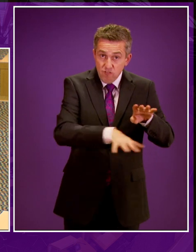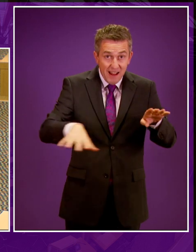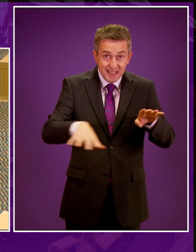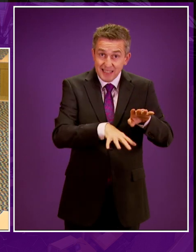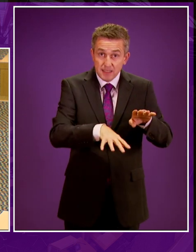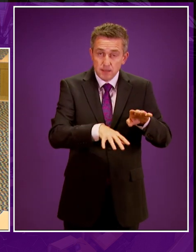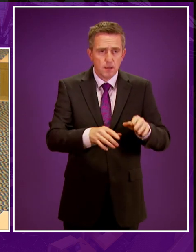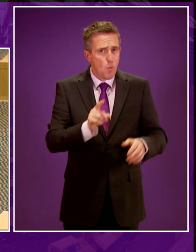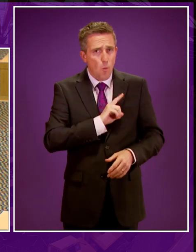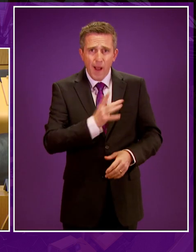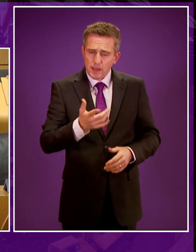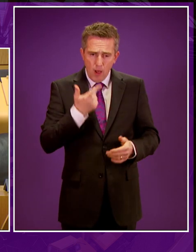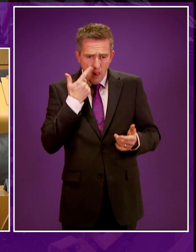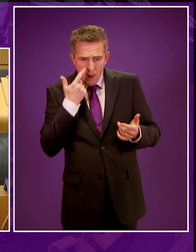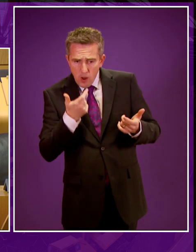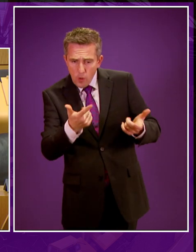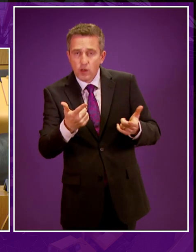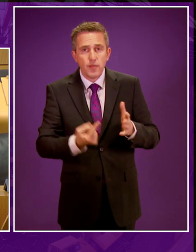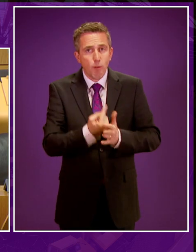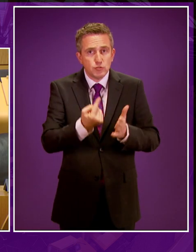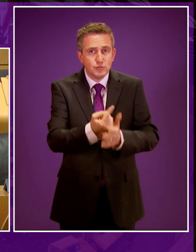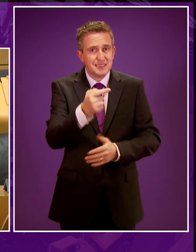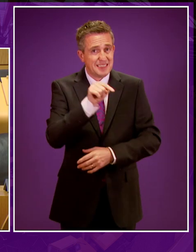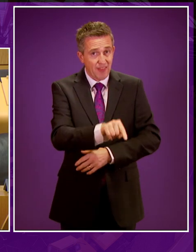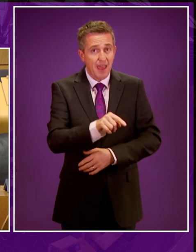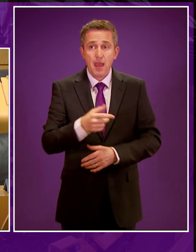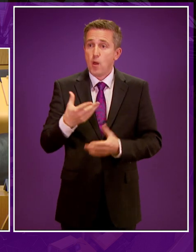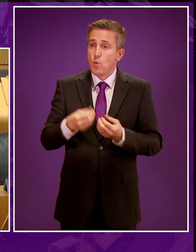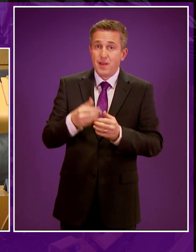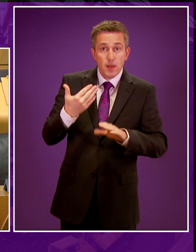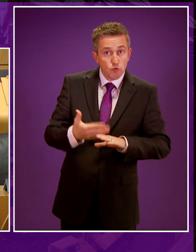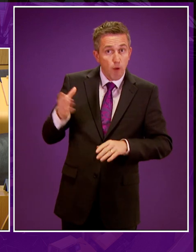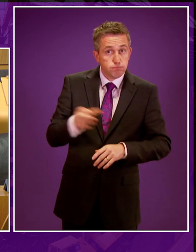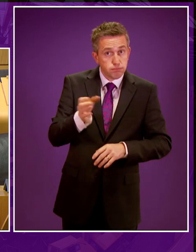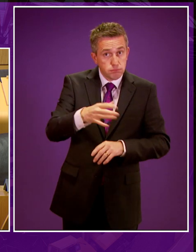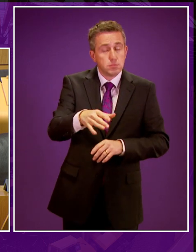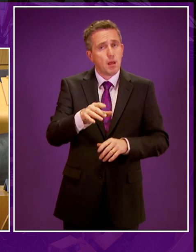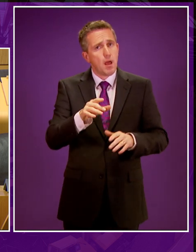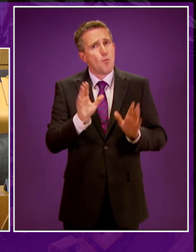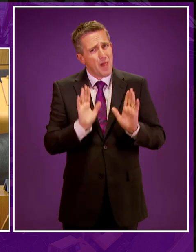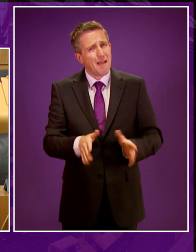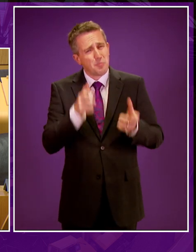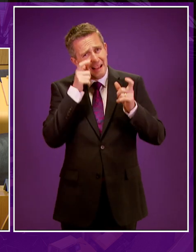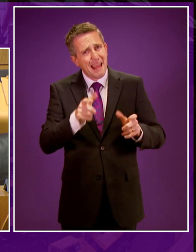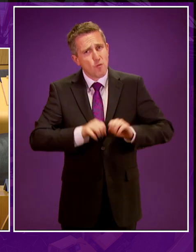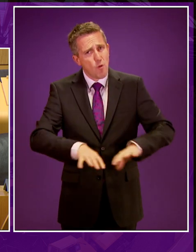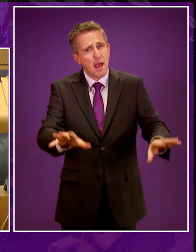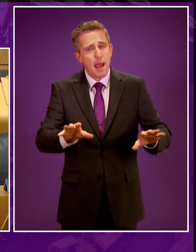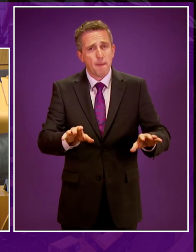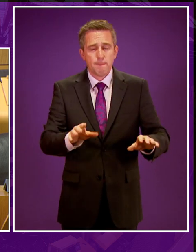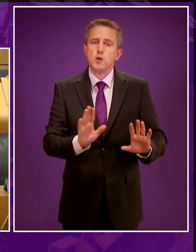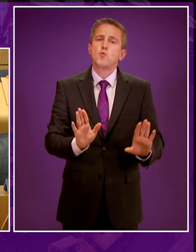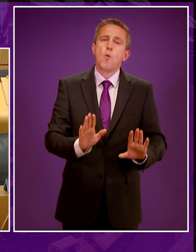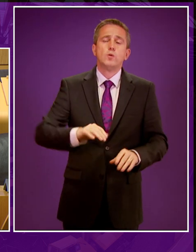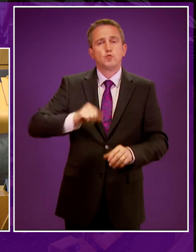Rather than exploring the opportunity to secure a source of energy and jobs, albeit with a cautious approach to rolling it out, the Scottish Government chooses to